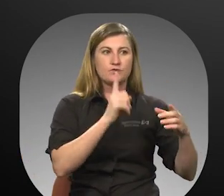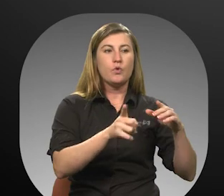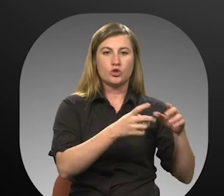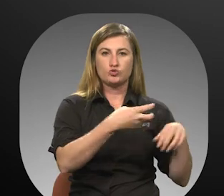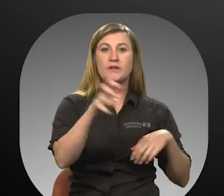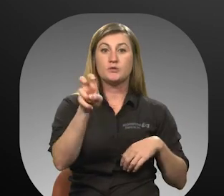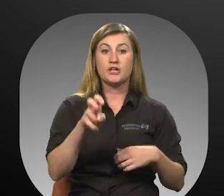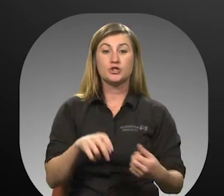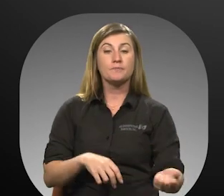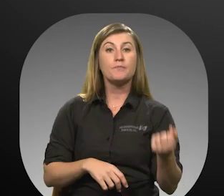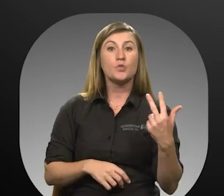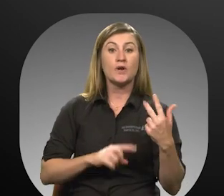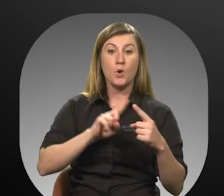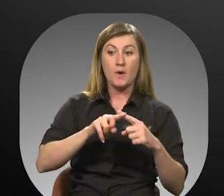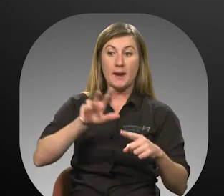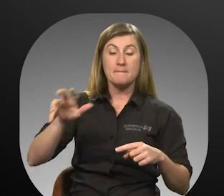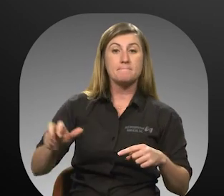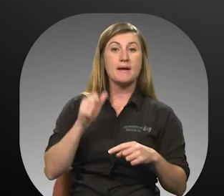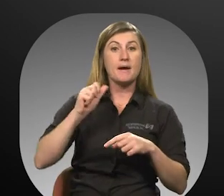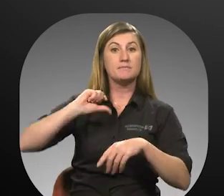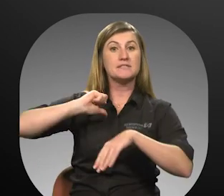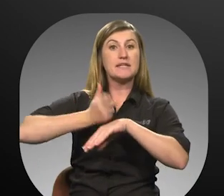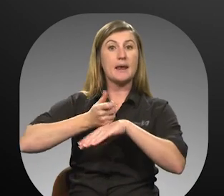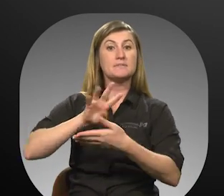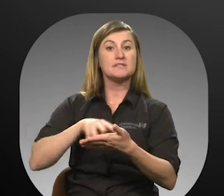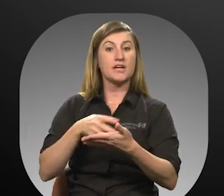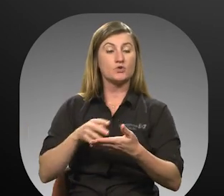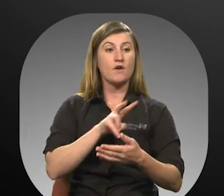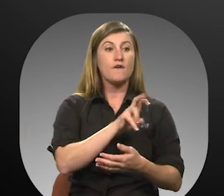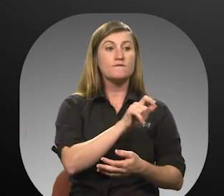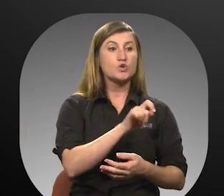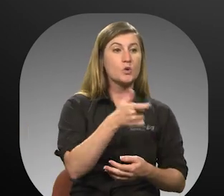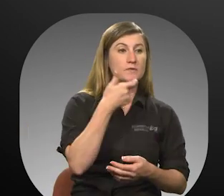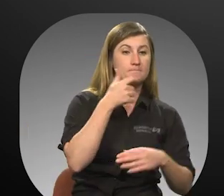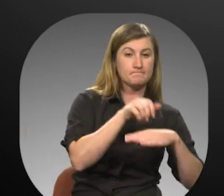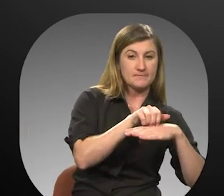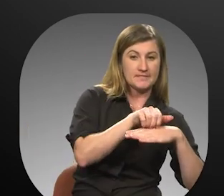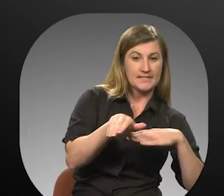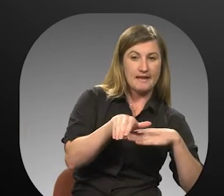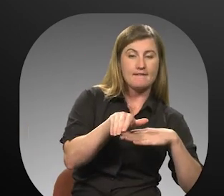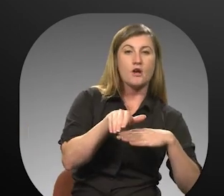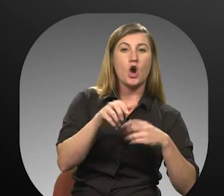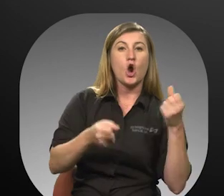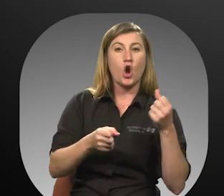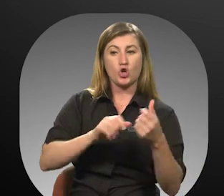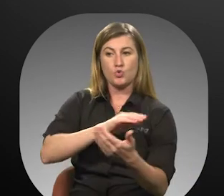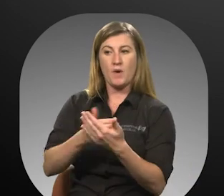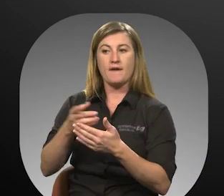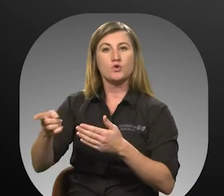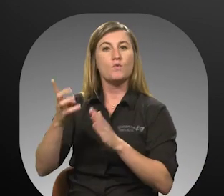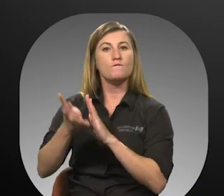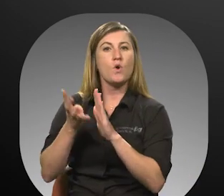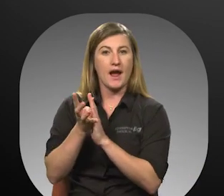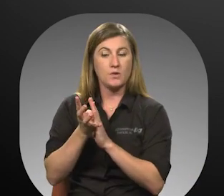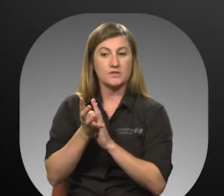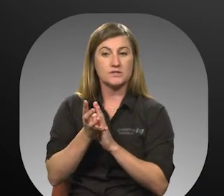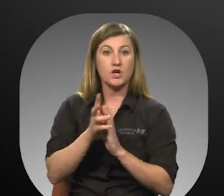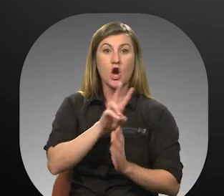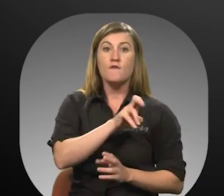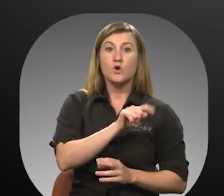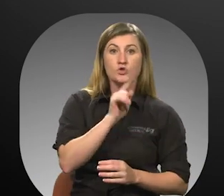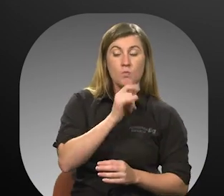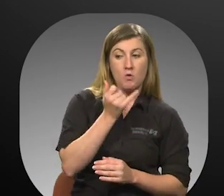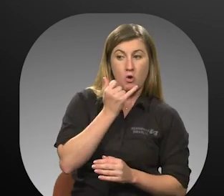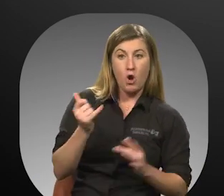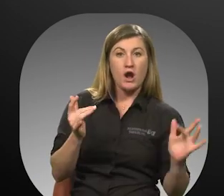23. Once a pickup has been scheduled, Votran will dispatch a vehicle within four hours. 24. Votran will contact you if there